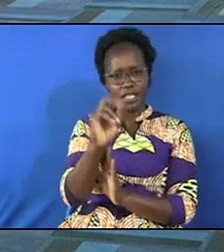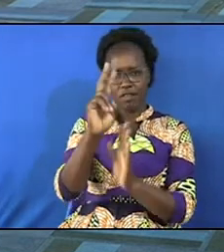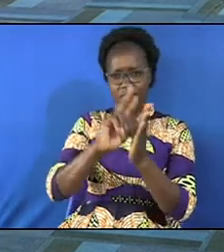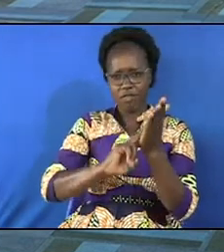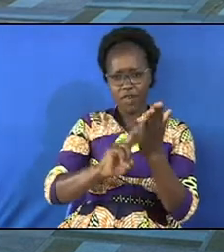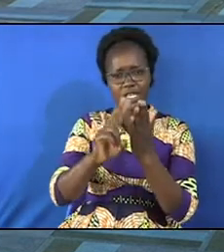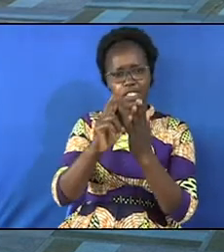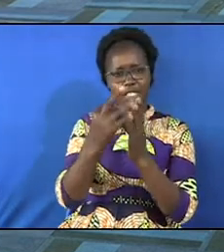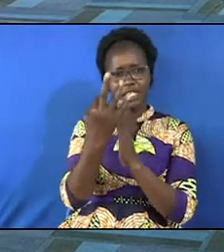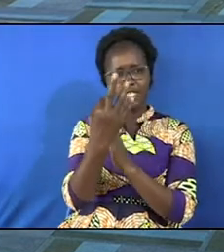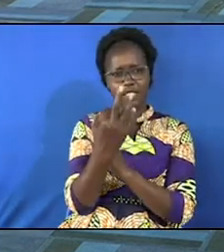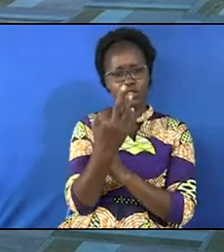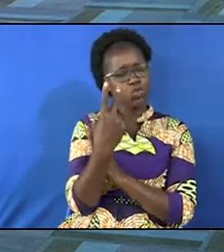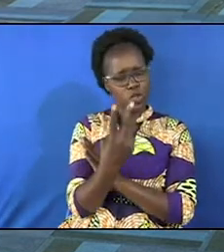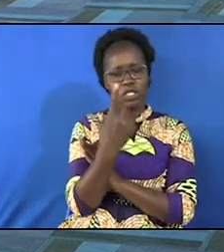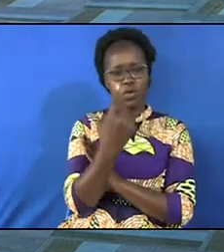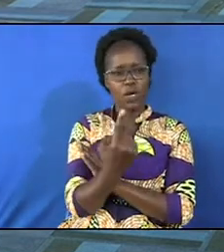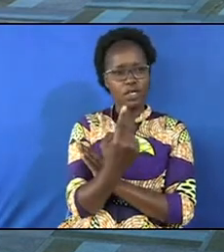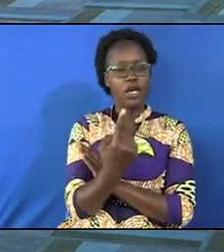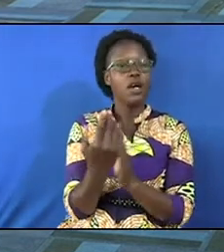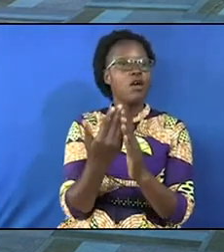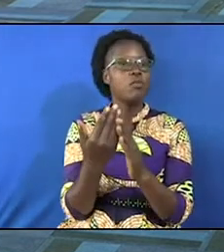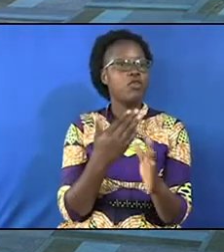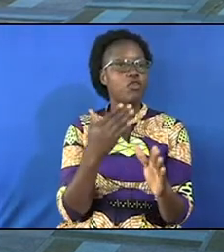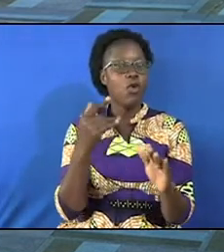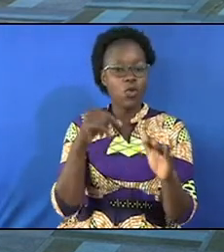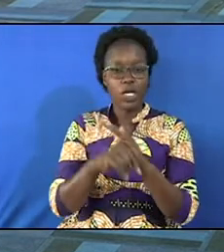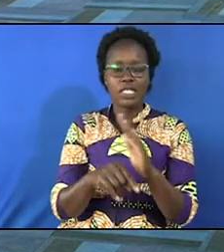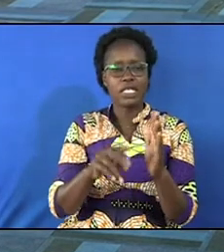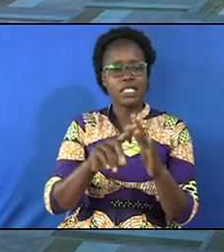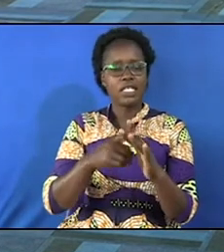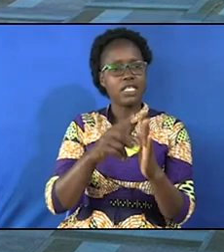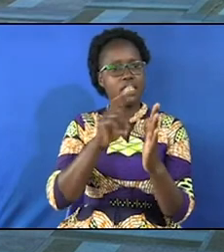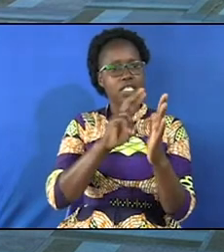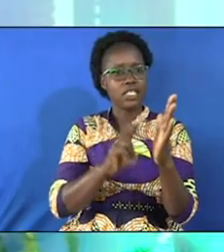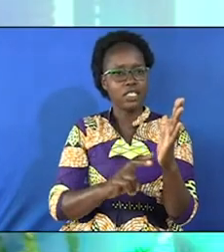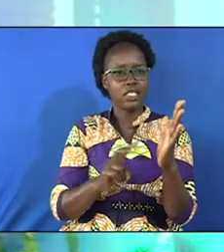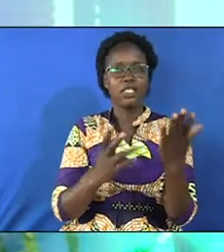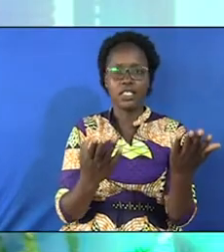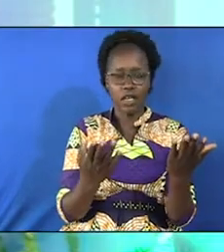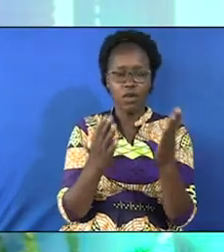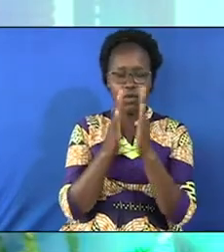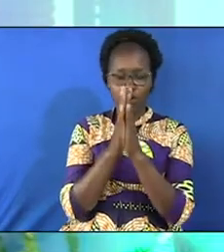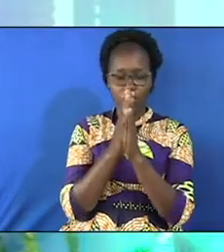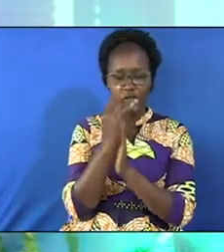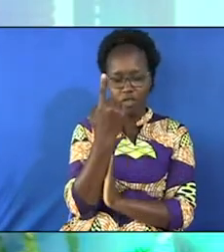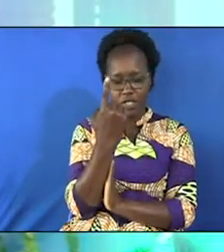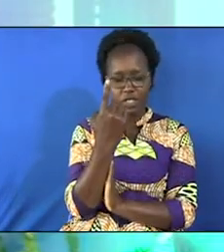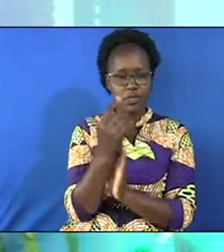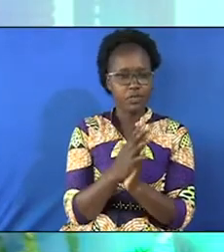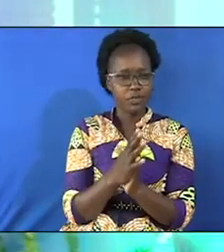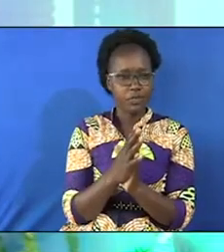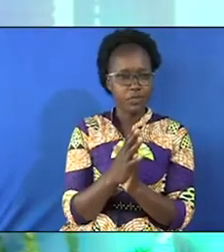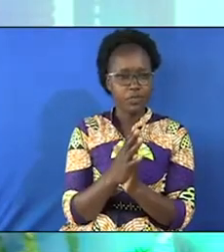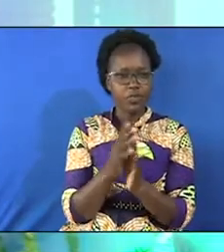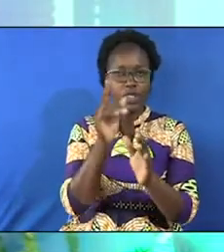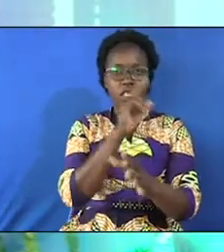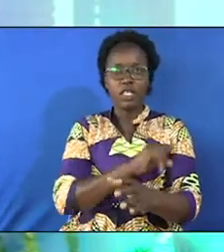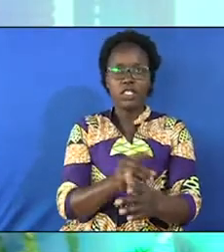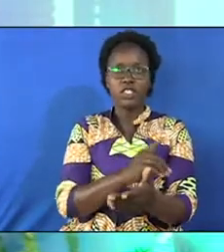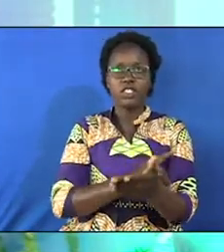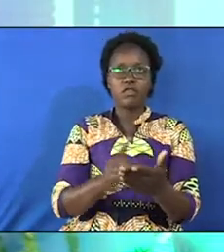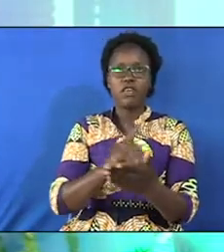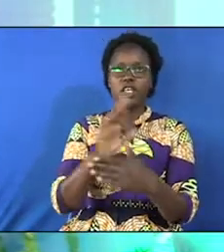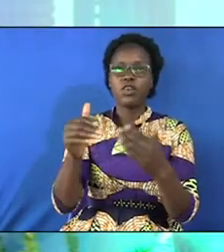Wishpers of Love. But before we get into the reading, allow me to pray. Gracious